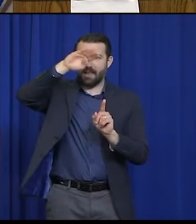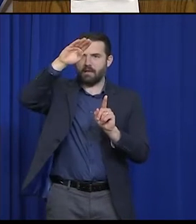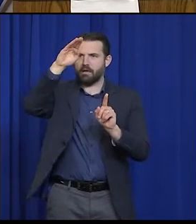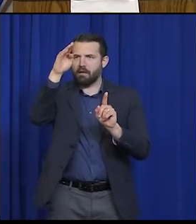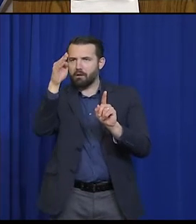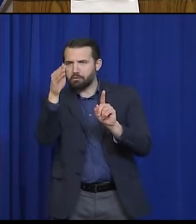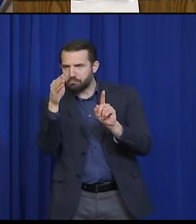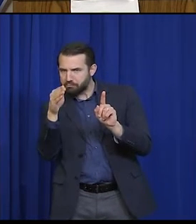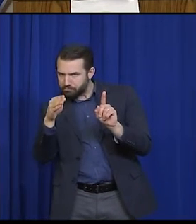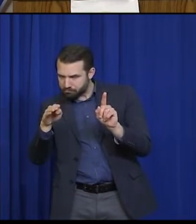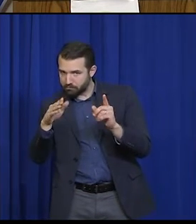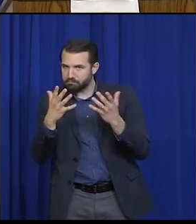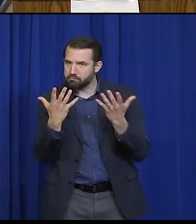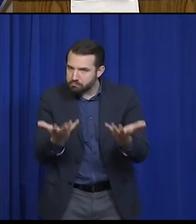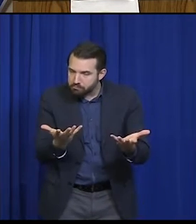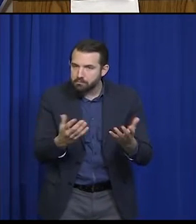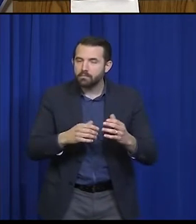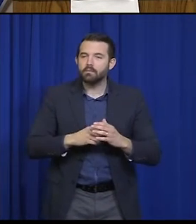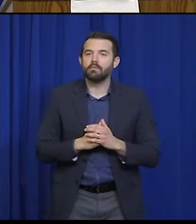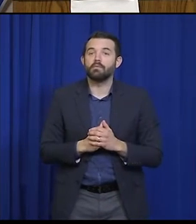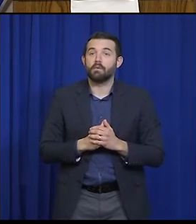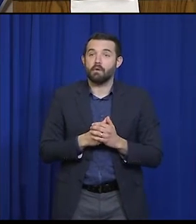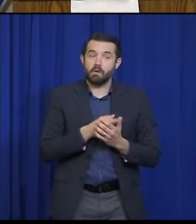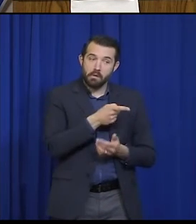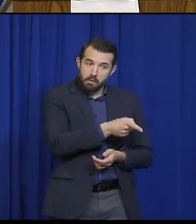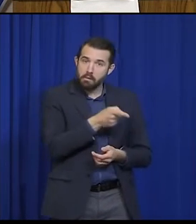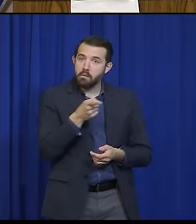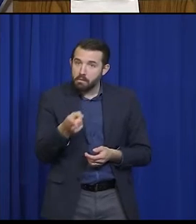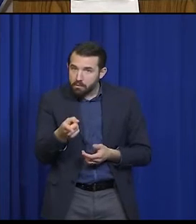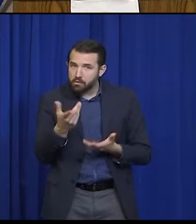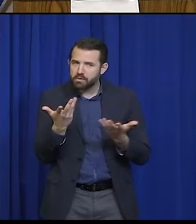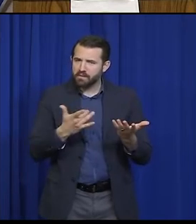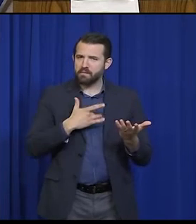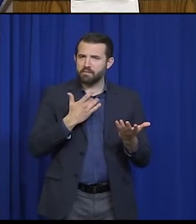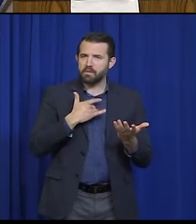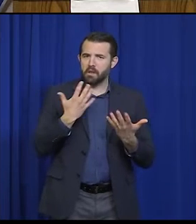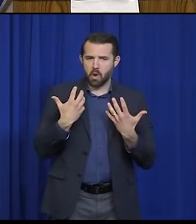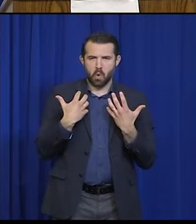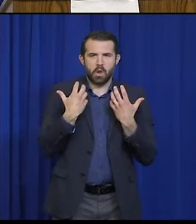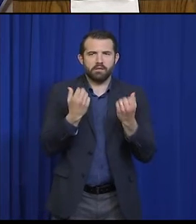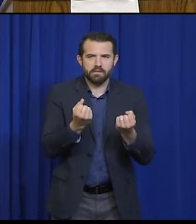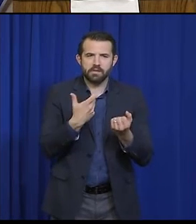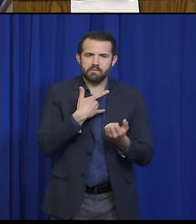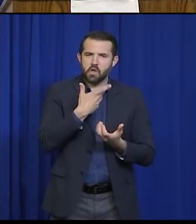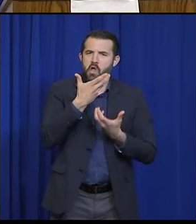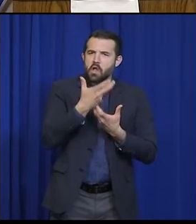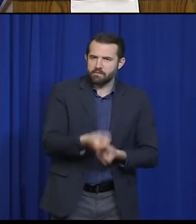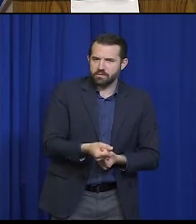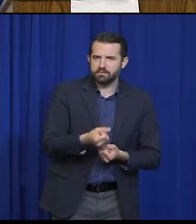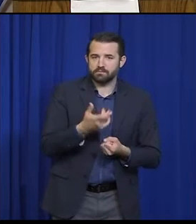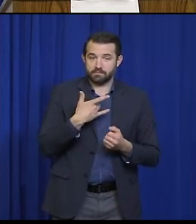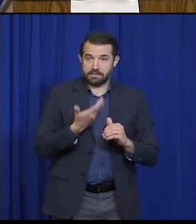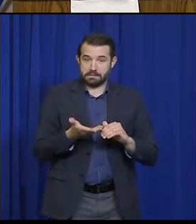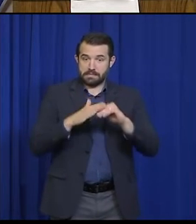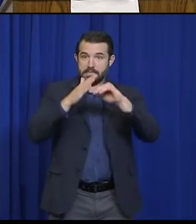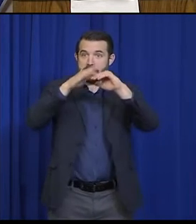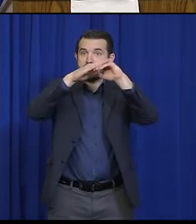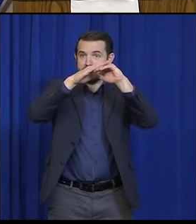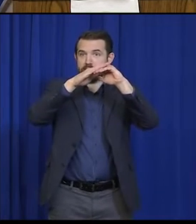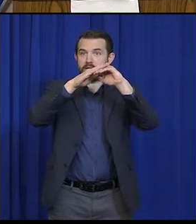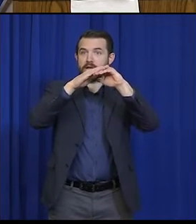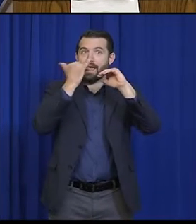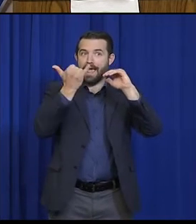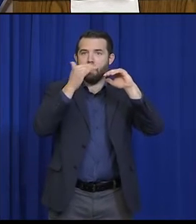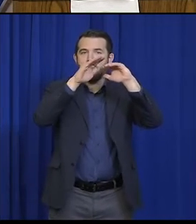These numbers give us some confidence that we are headed in the right direction, and that a lot of the work that we've talked about in terms of